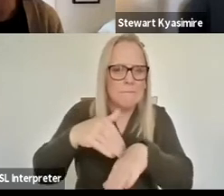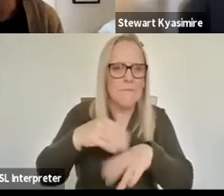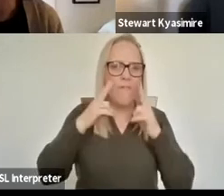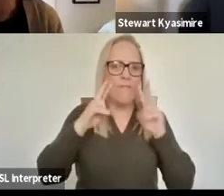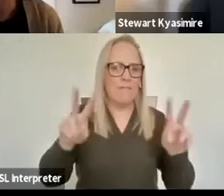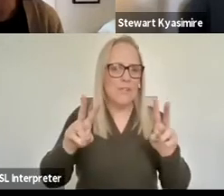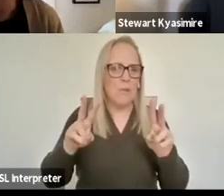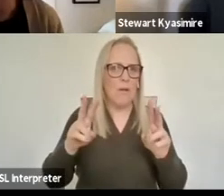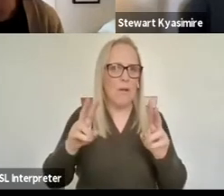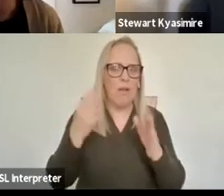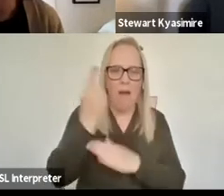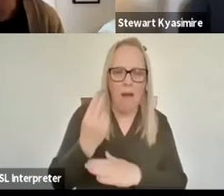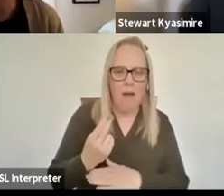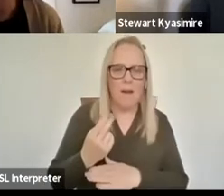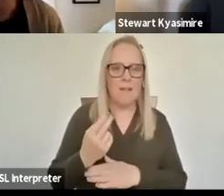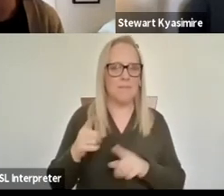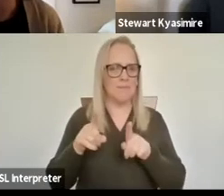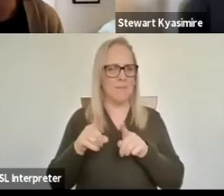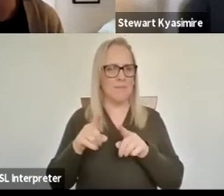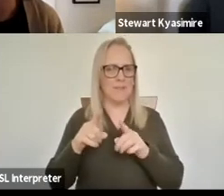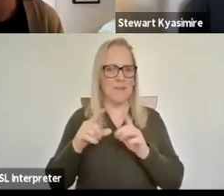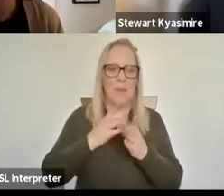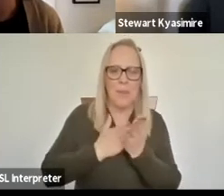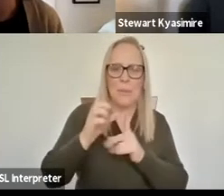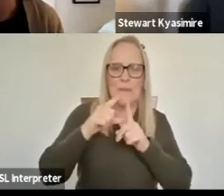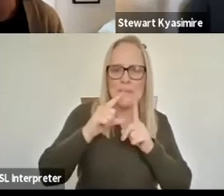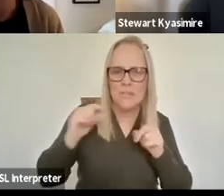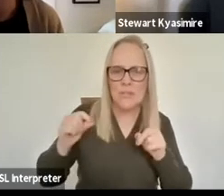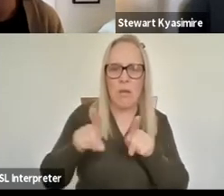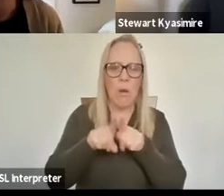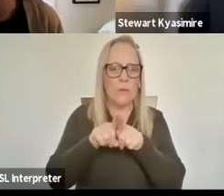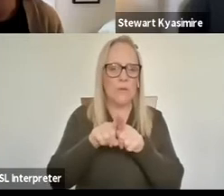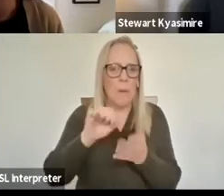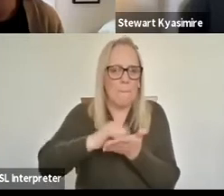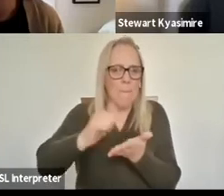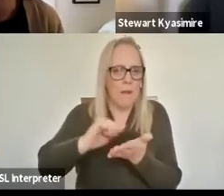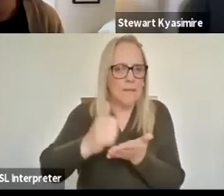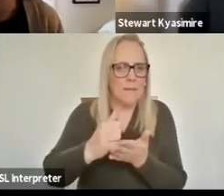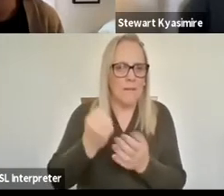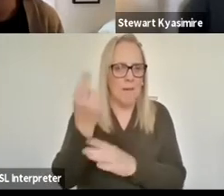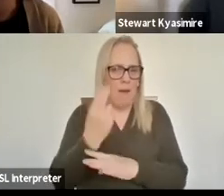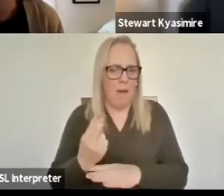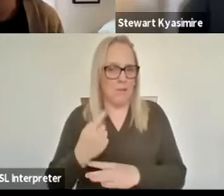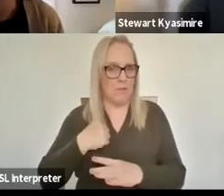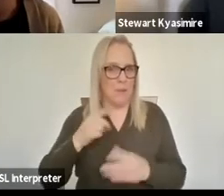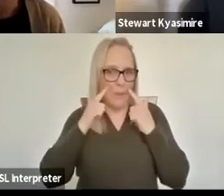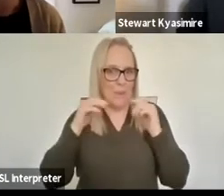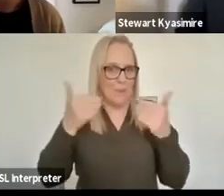digital dissemination and indeed marketing of of artworks. So looking forward to the discussion this evening.